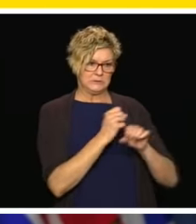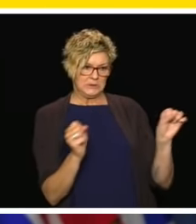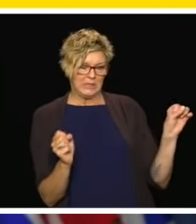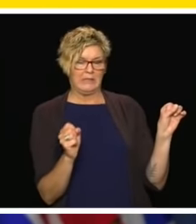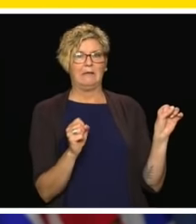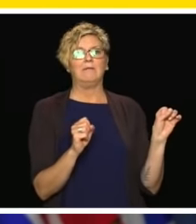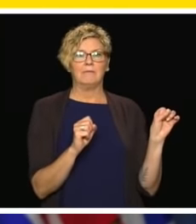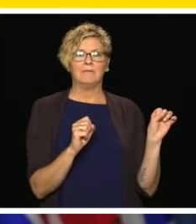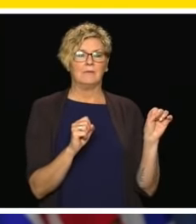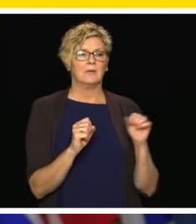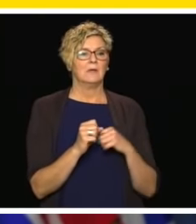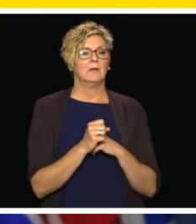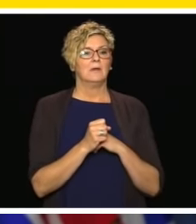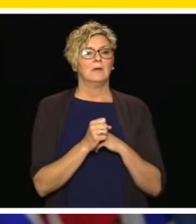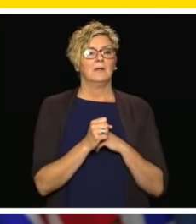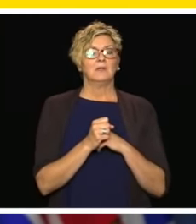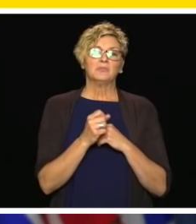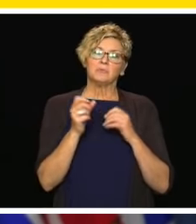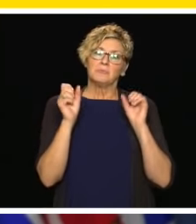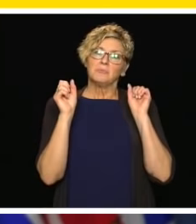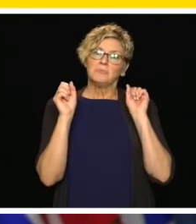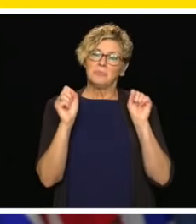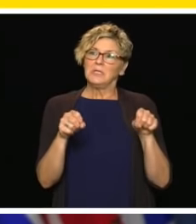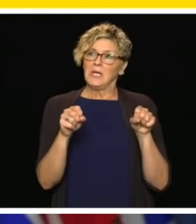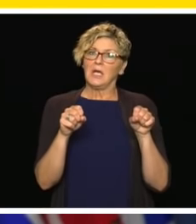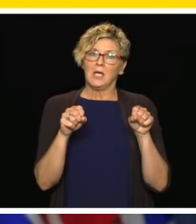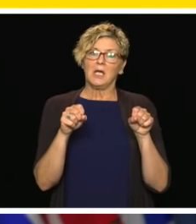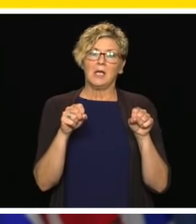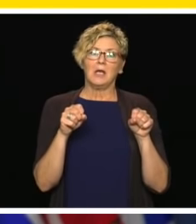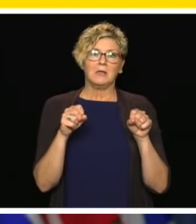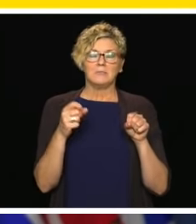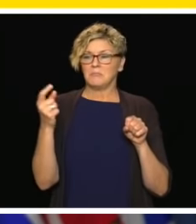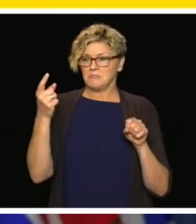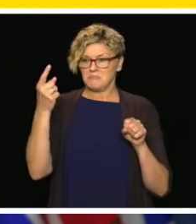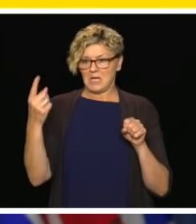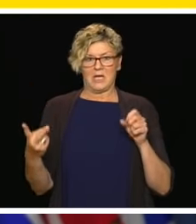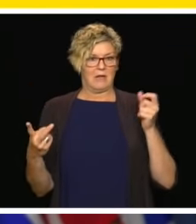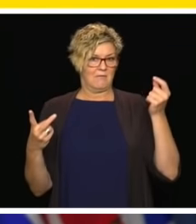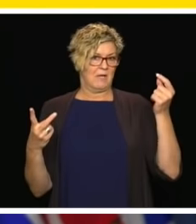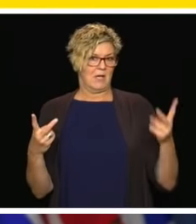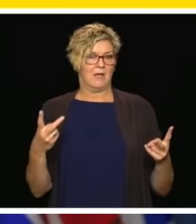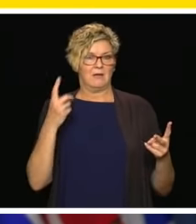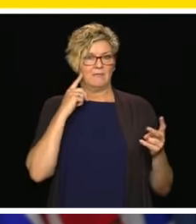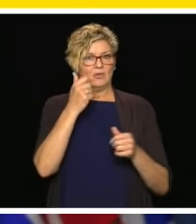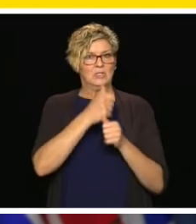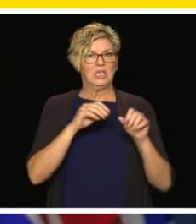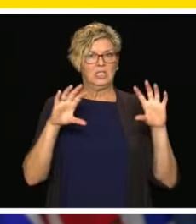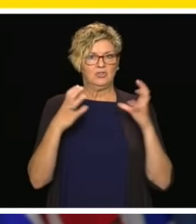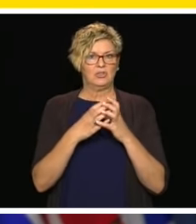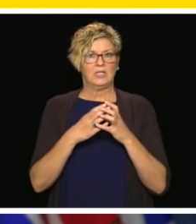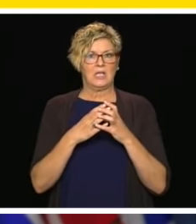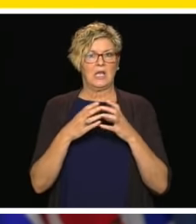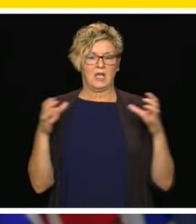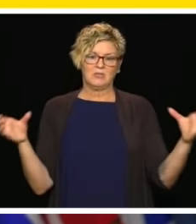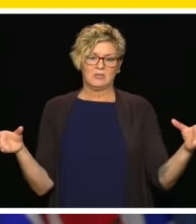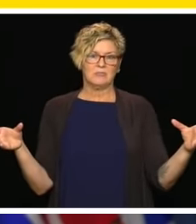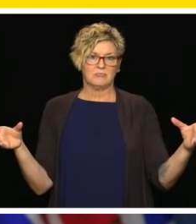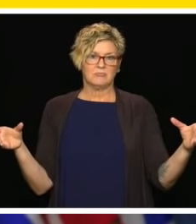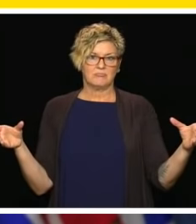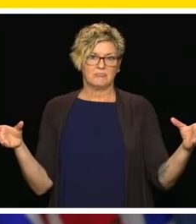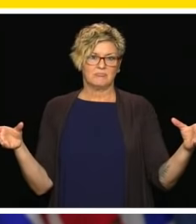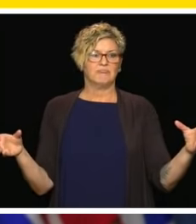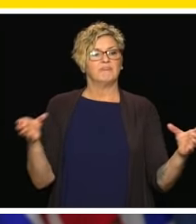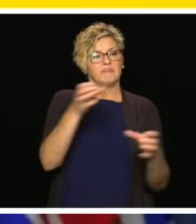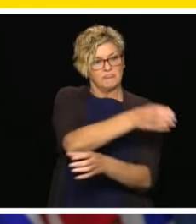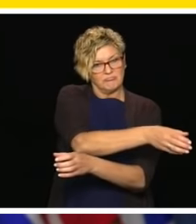So that's very much, you know, that is very much the responsibility for every school district in